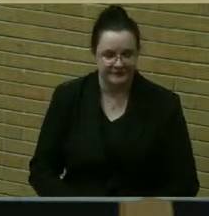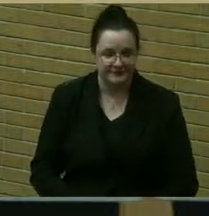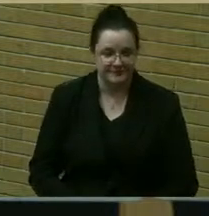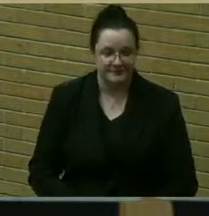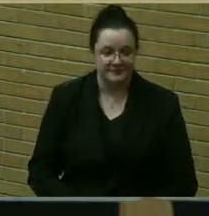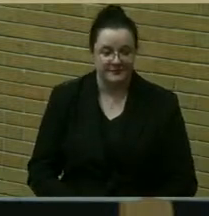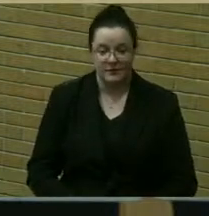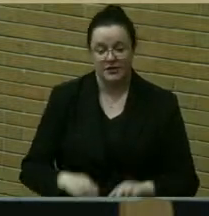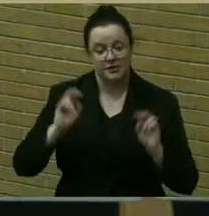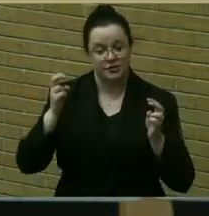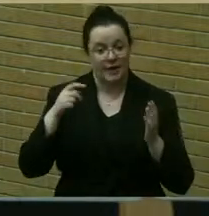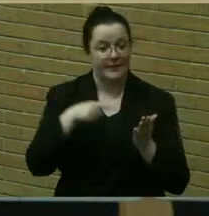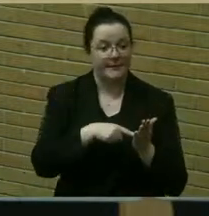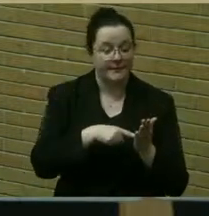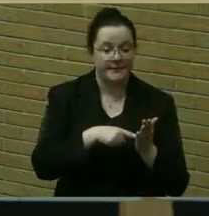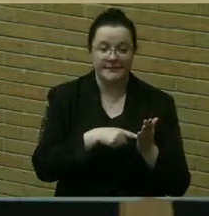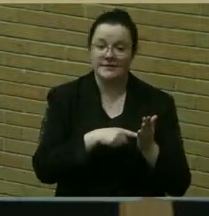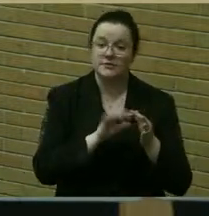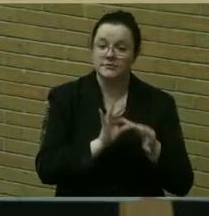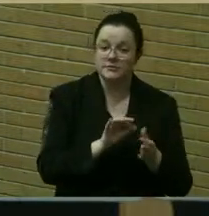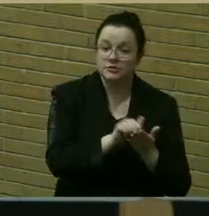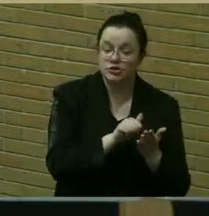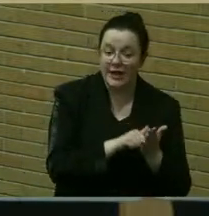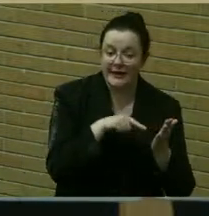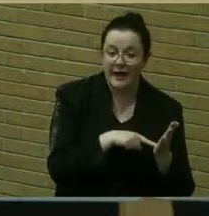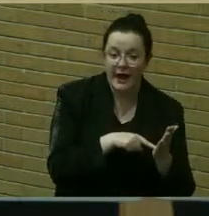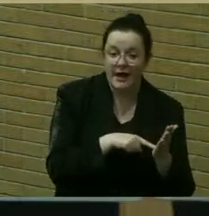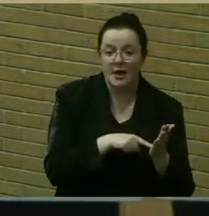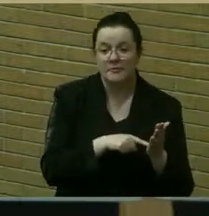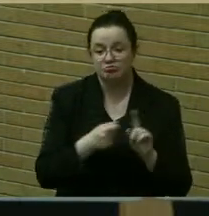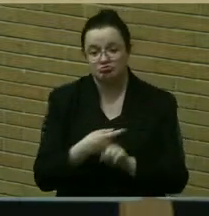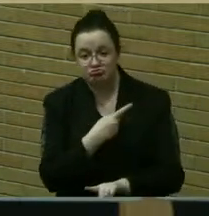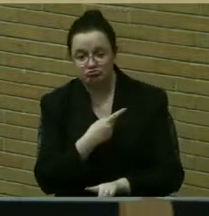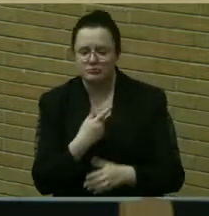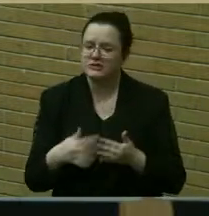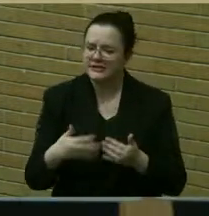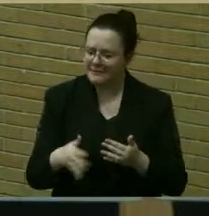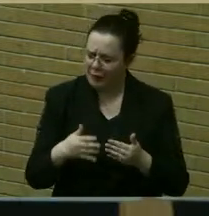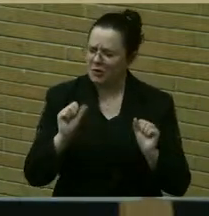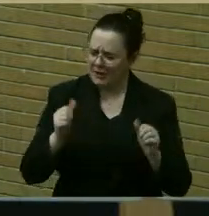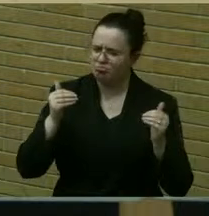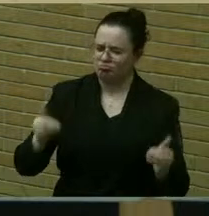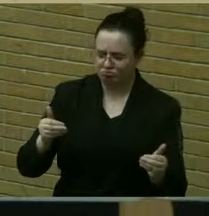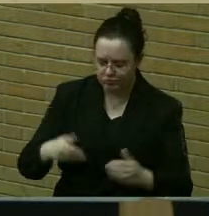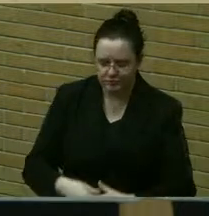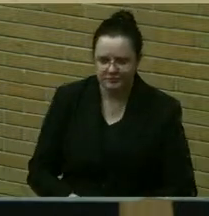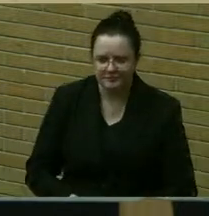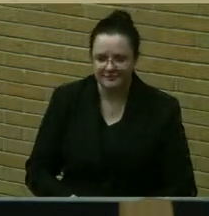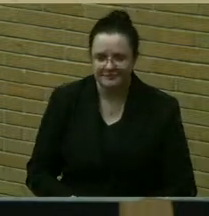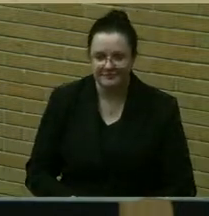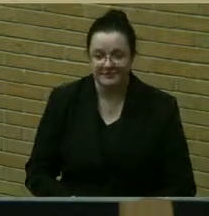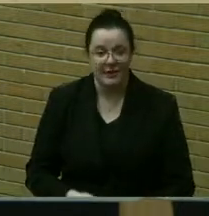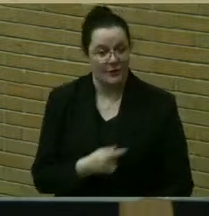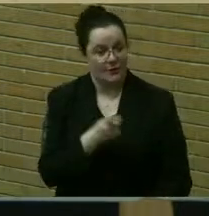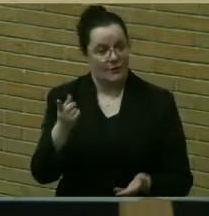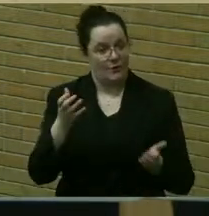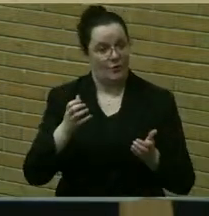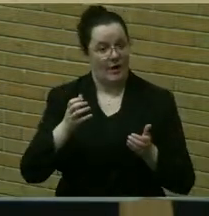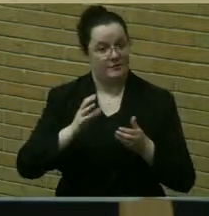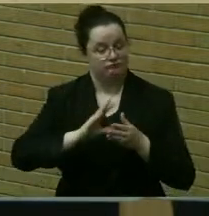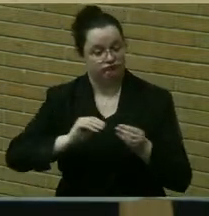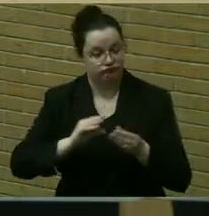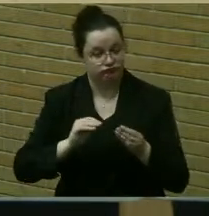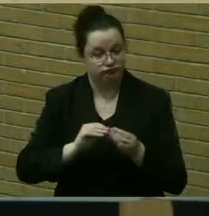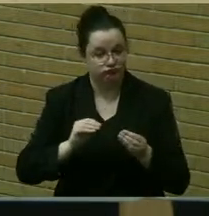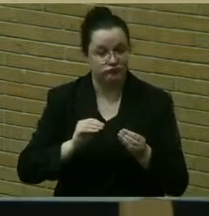or not it's a matter that's actually on our agenda this evening. Now, if you wish to speak during the open forum, I'll ask